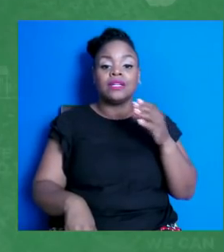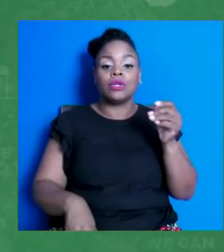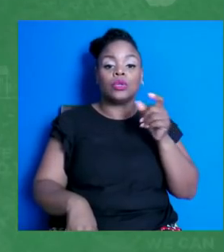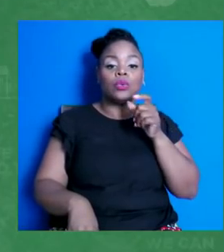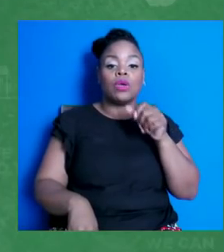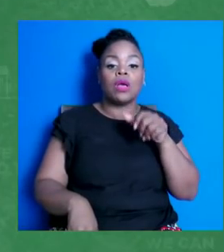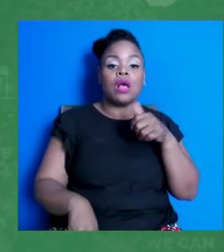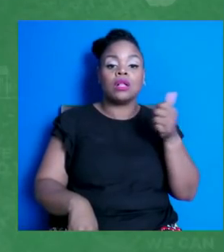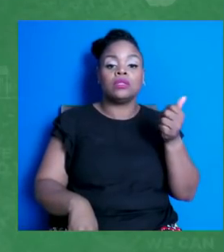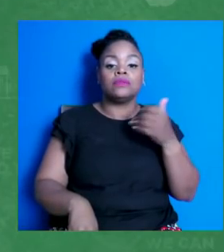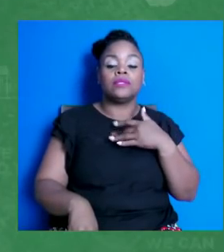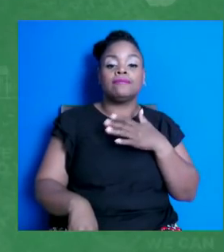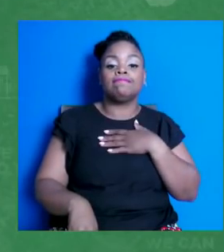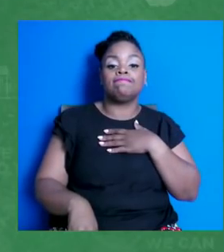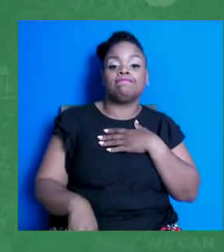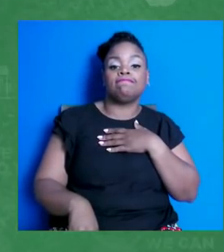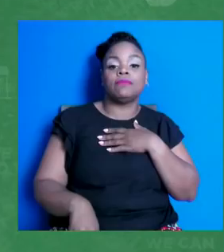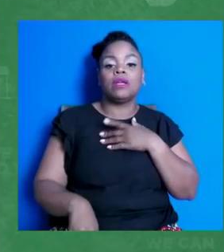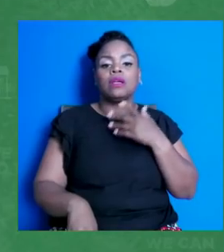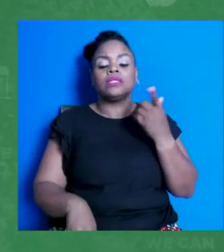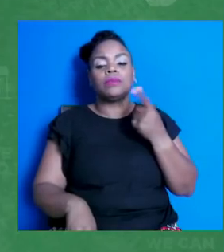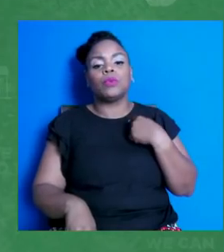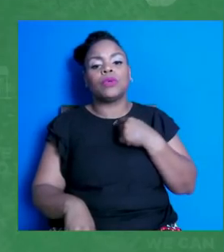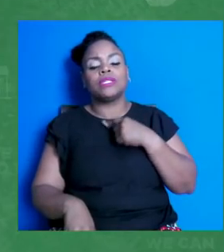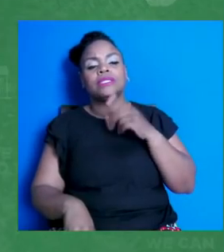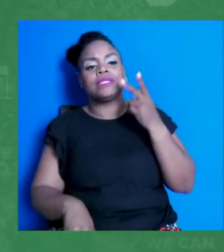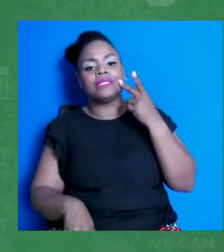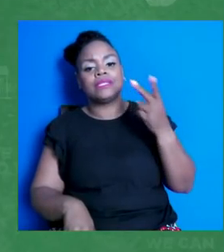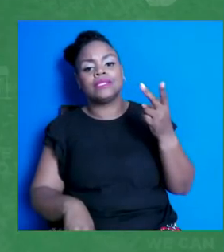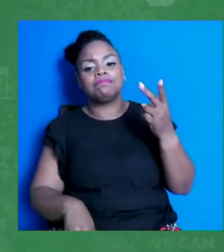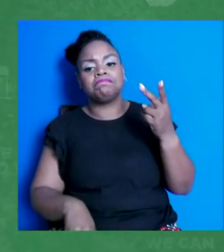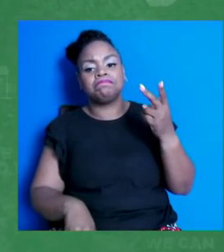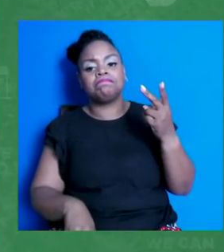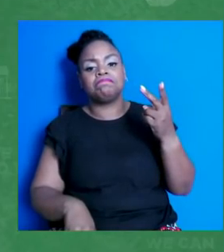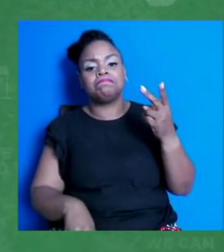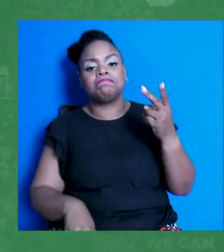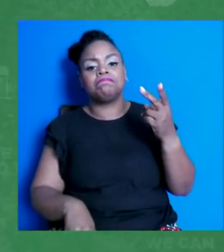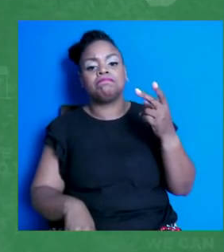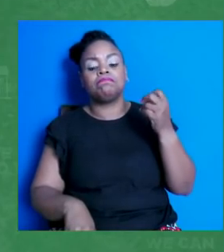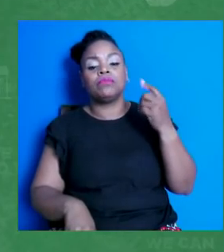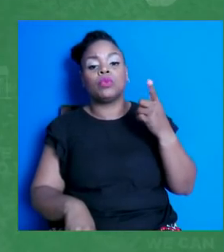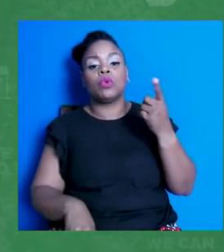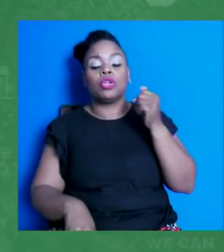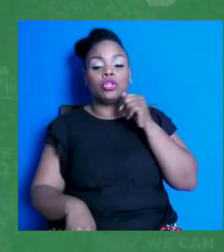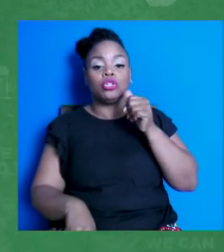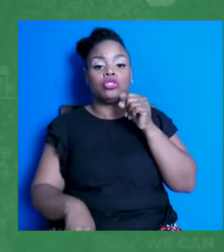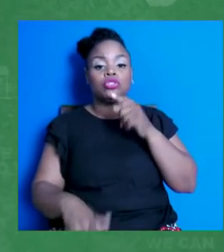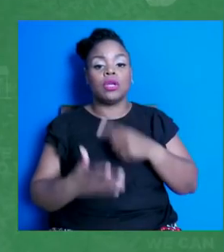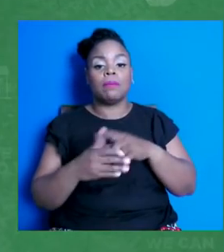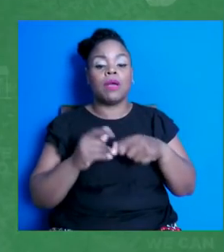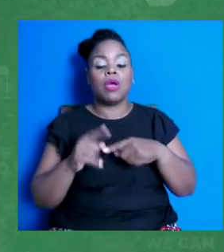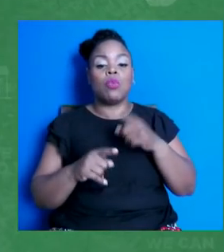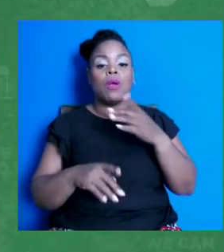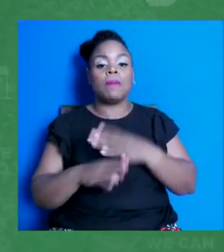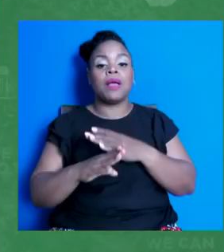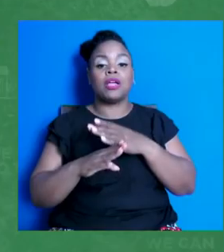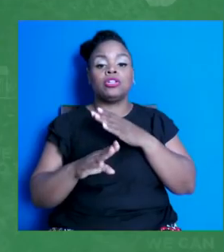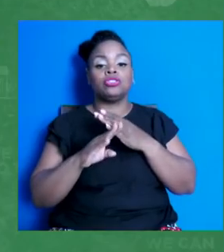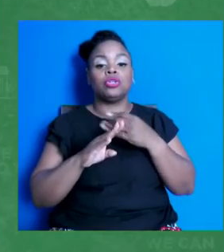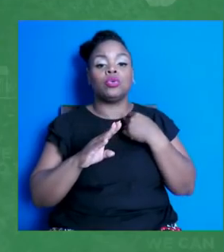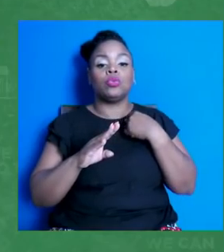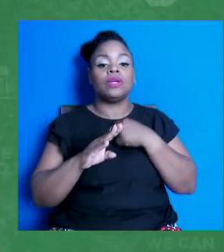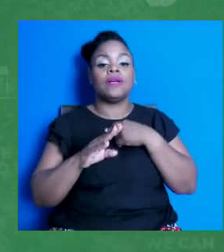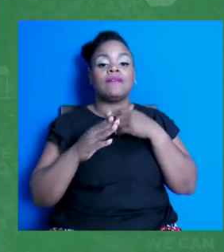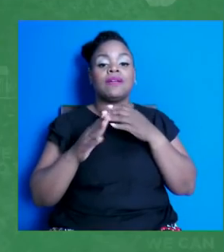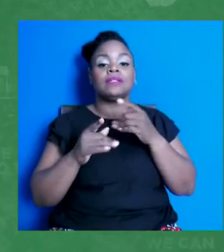something that Ciamara said really struck out to me. She talked about all these barriers we face, right, that so many people do want to be vaccinated, but